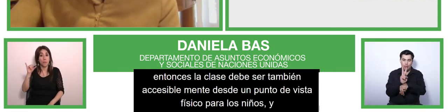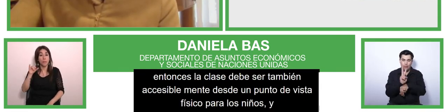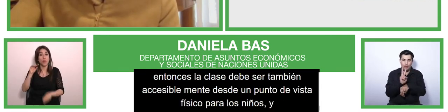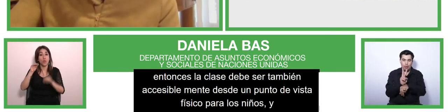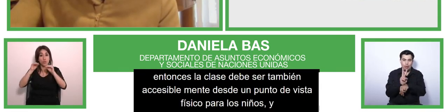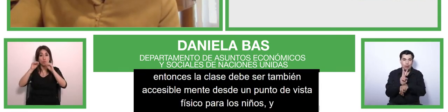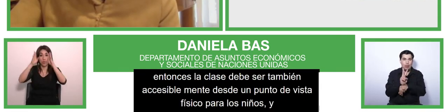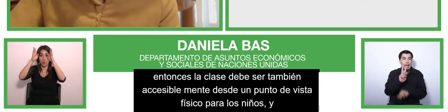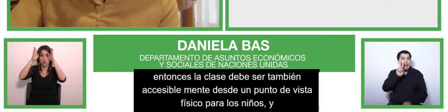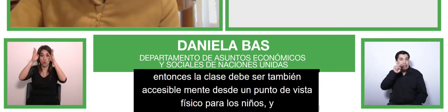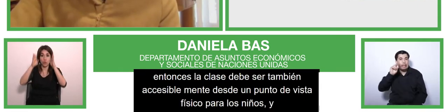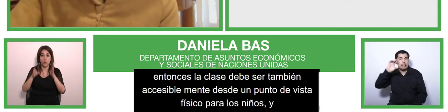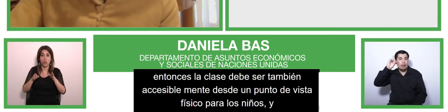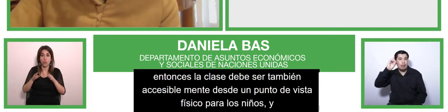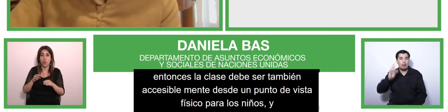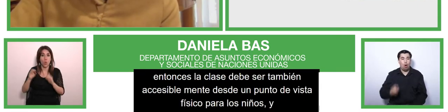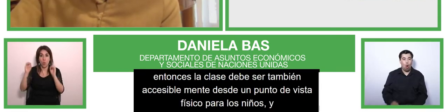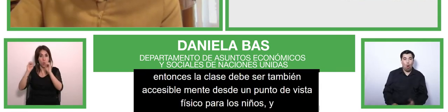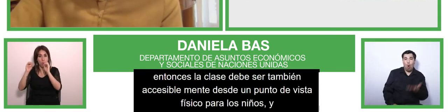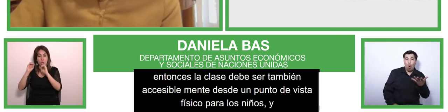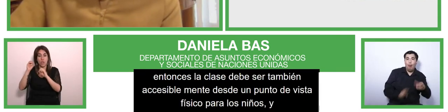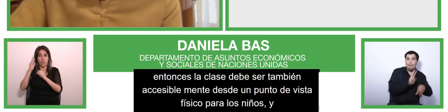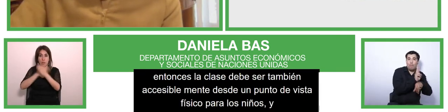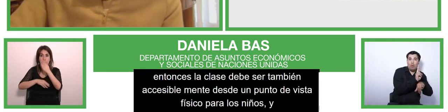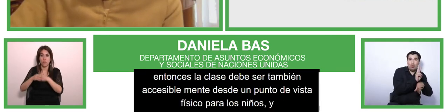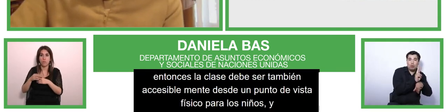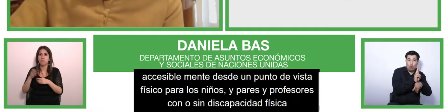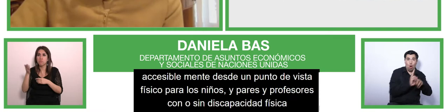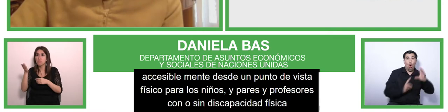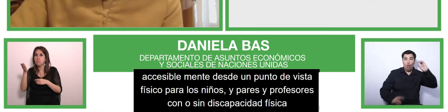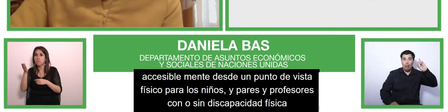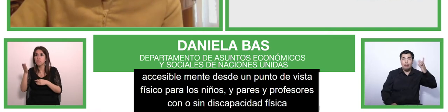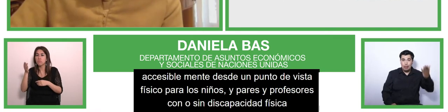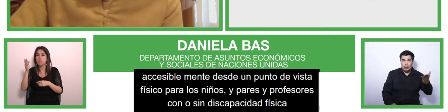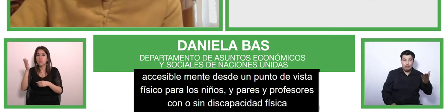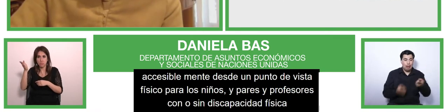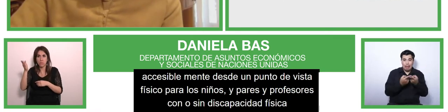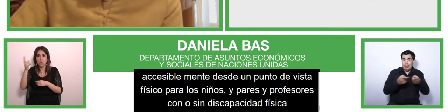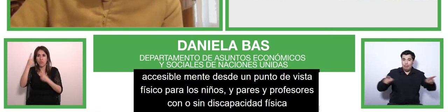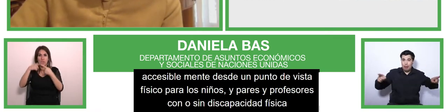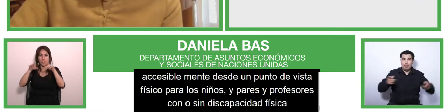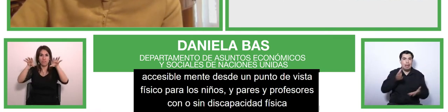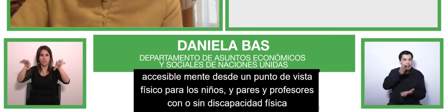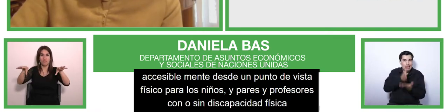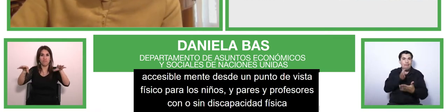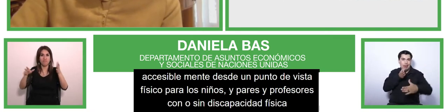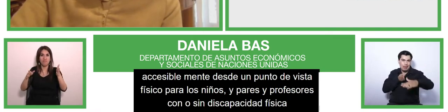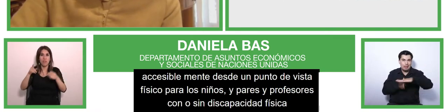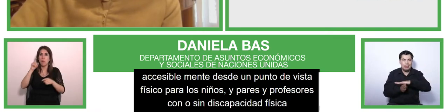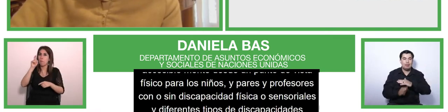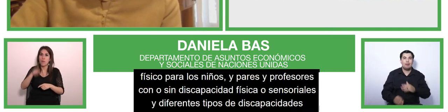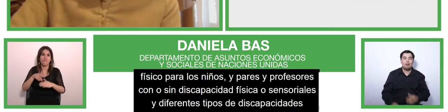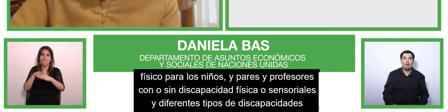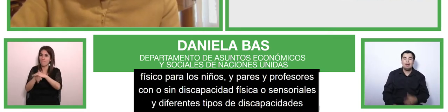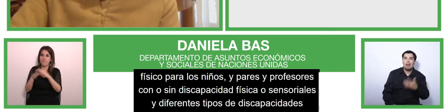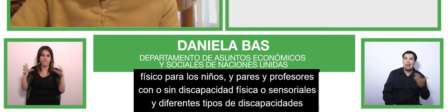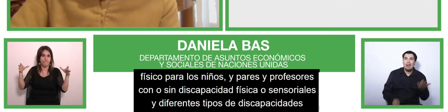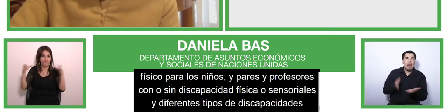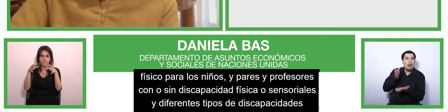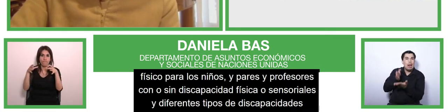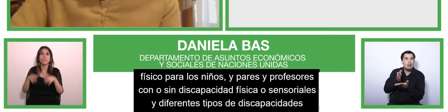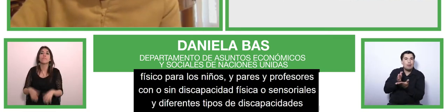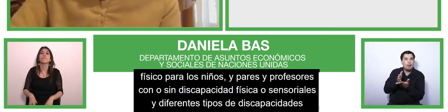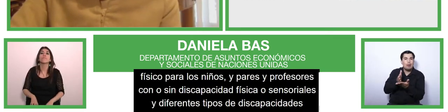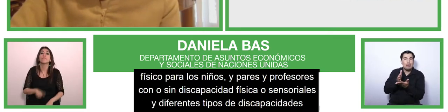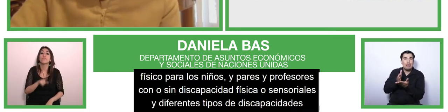kinds of different disabilities now schools and classrooms operate on the premises the students with disabilities